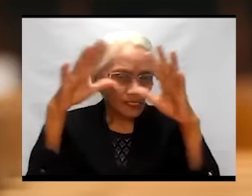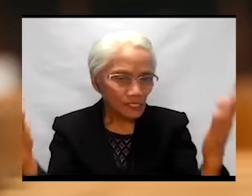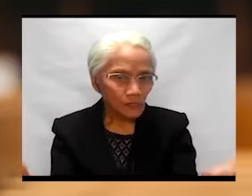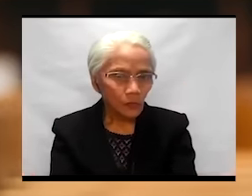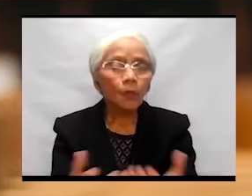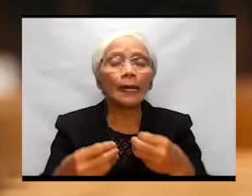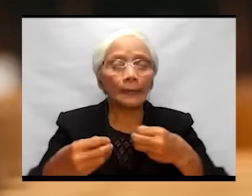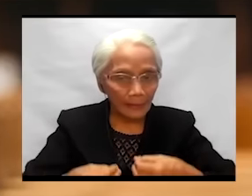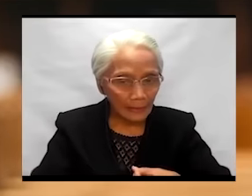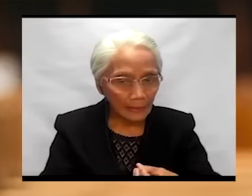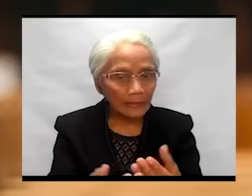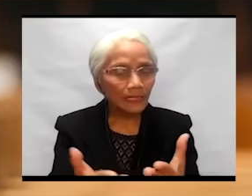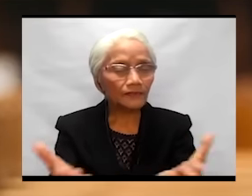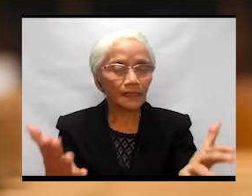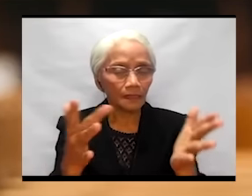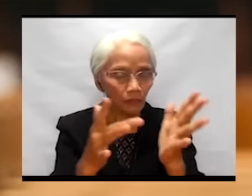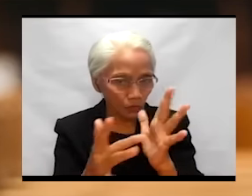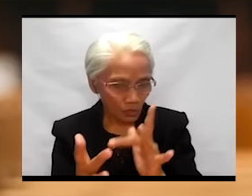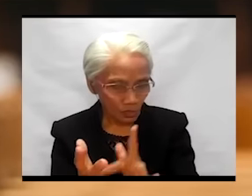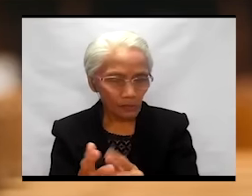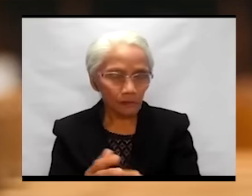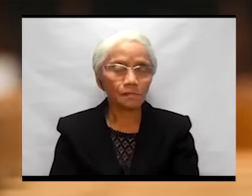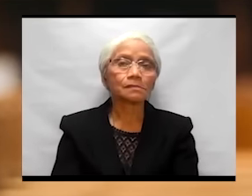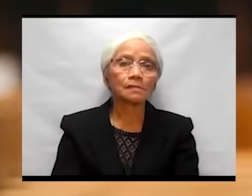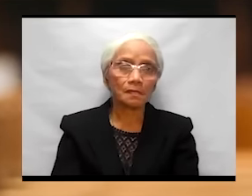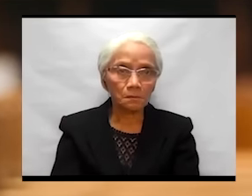were being given to Jesus.